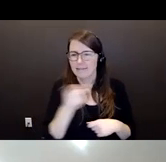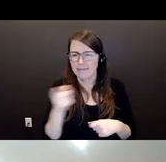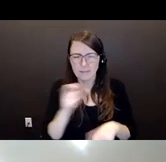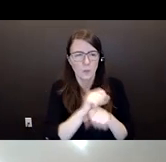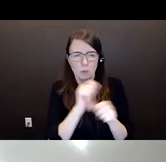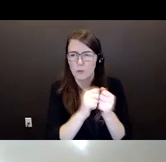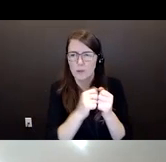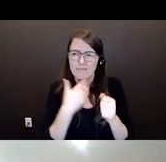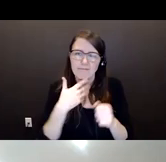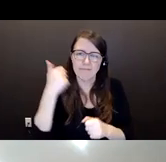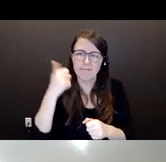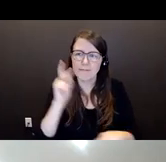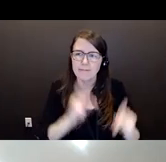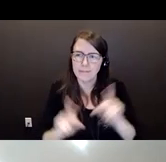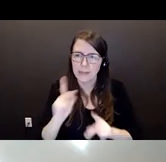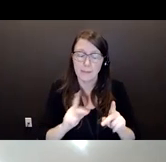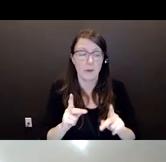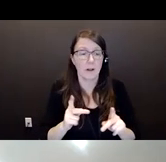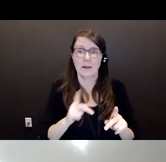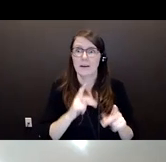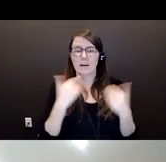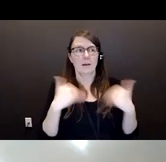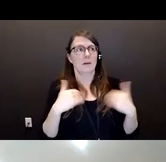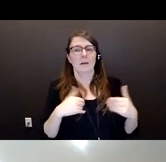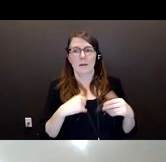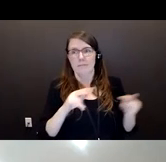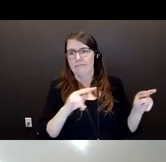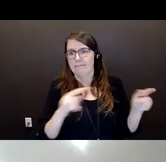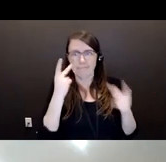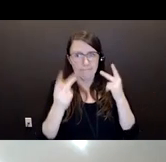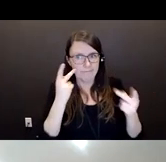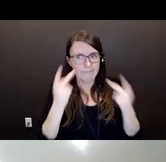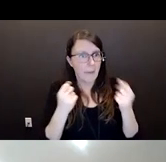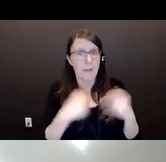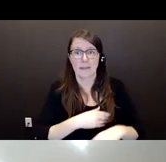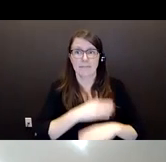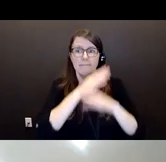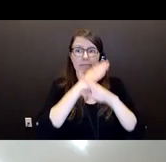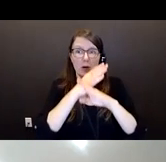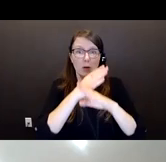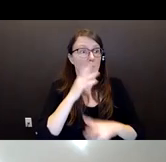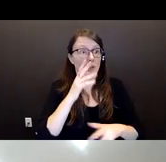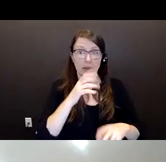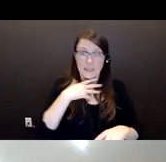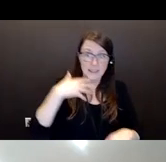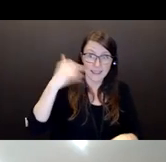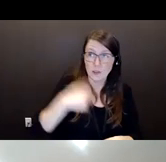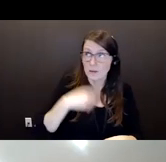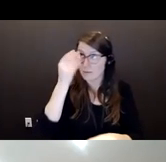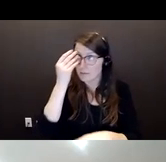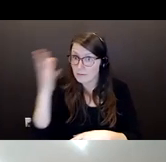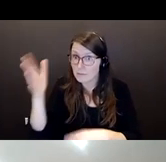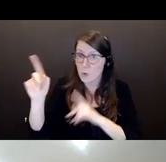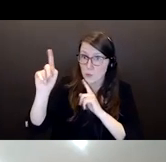seniors, there's so many barriers around seniors reporting abuse or even realizing that they've been victimized.